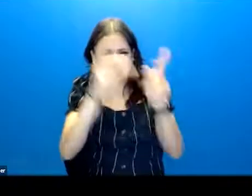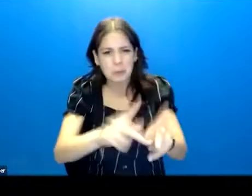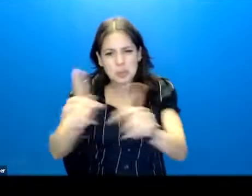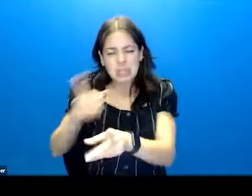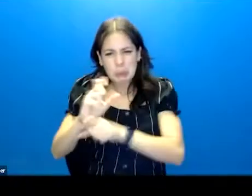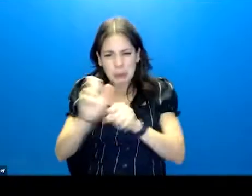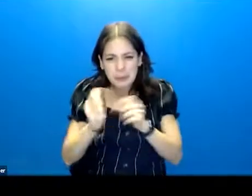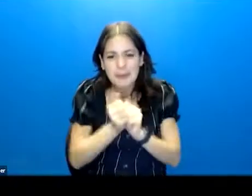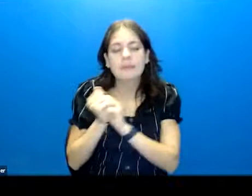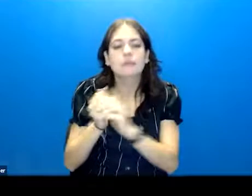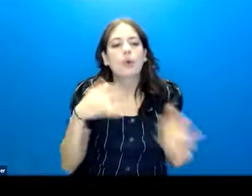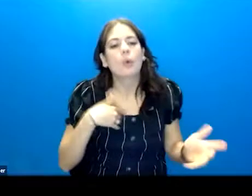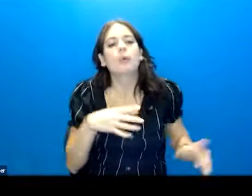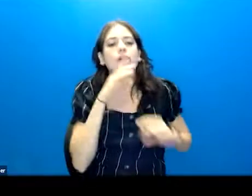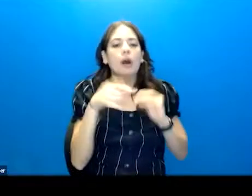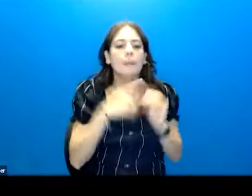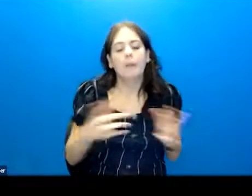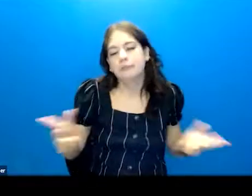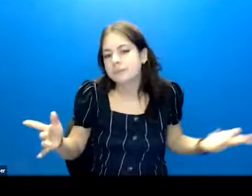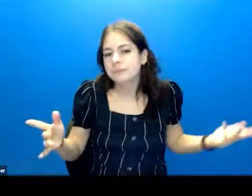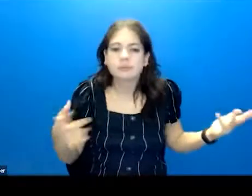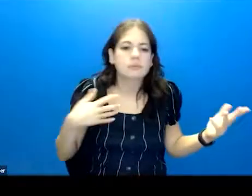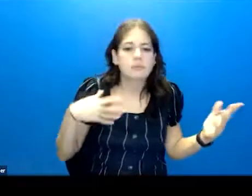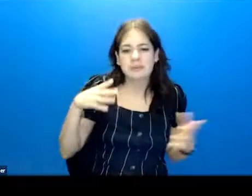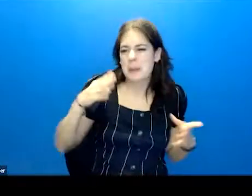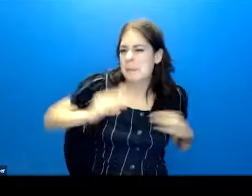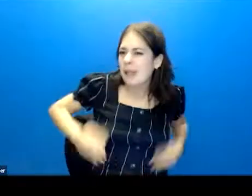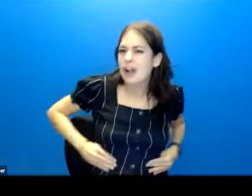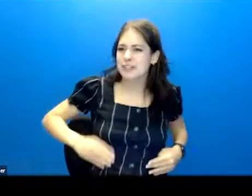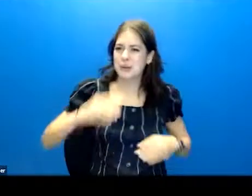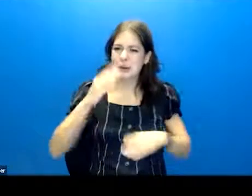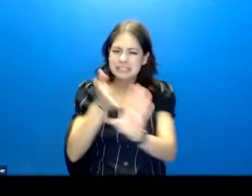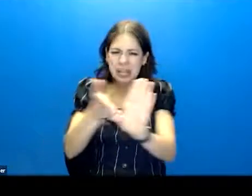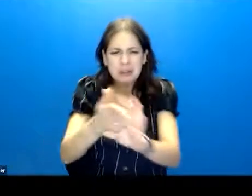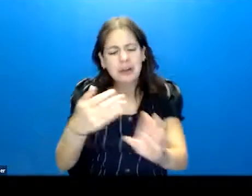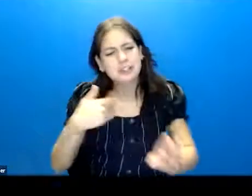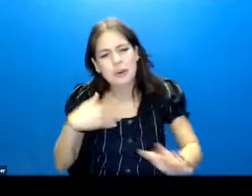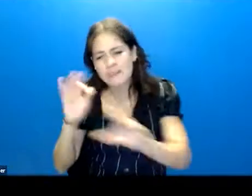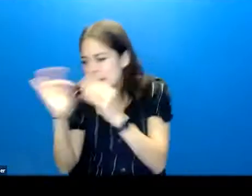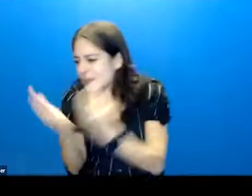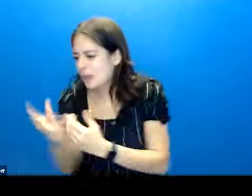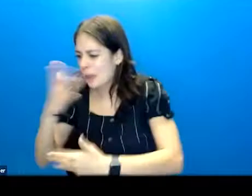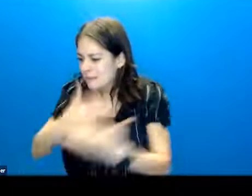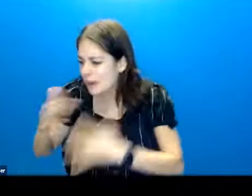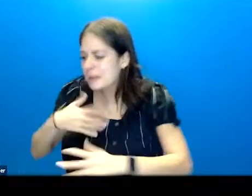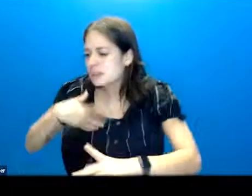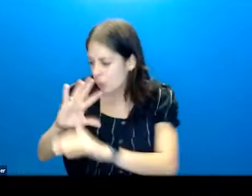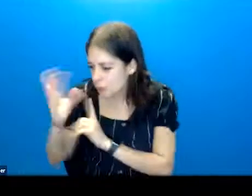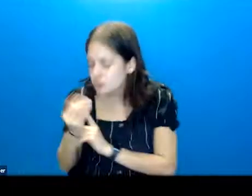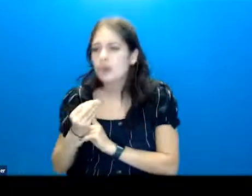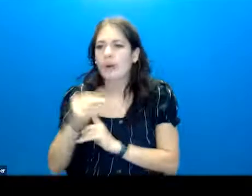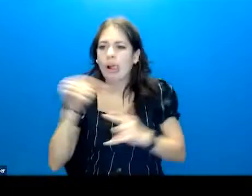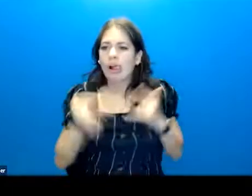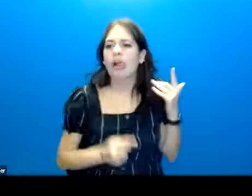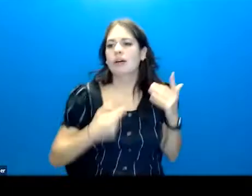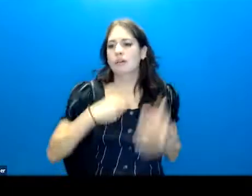working with. So I'm going to talk about biological, psychological, familial, environmental, cultural risk